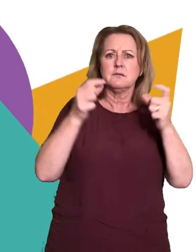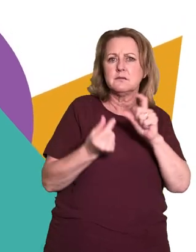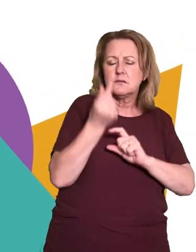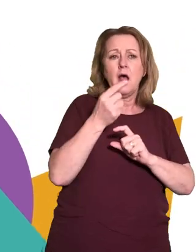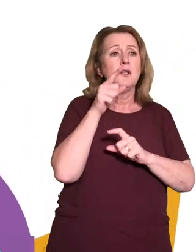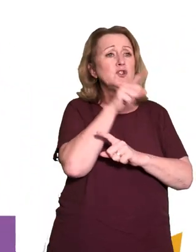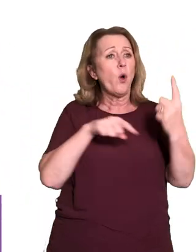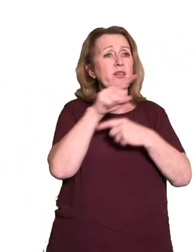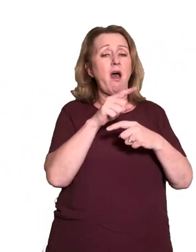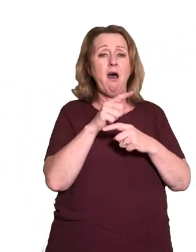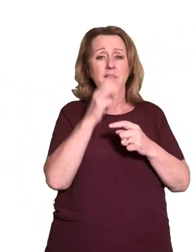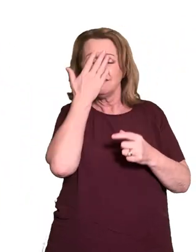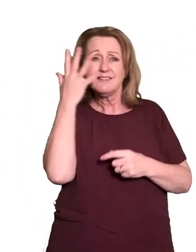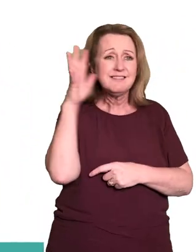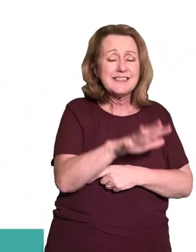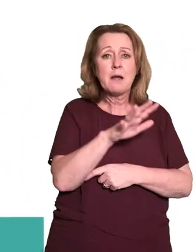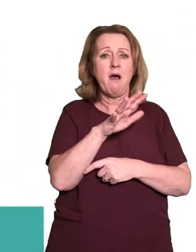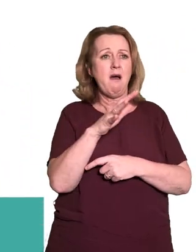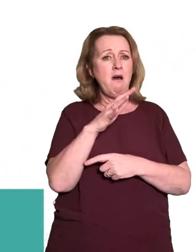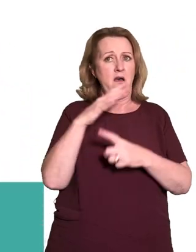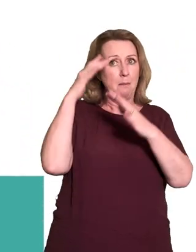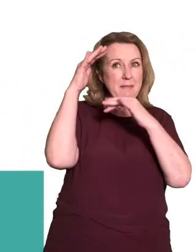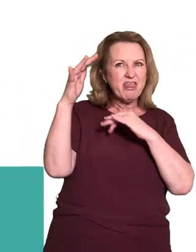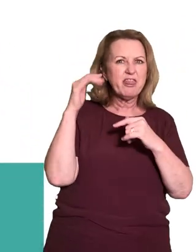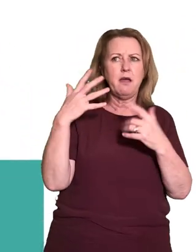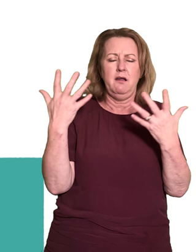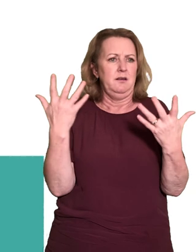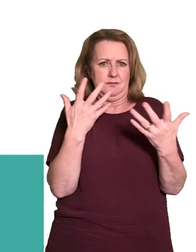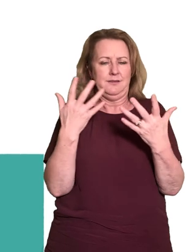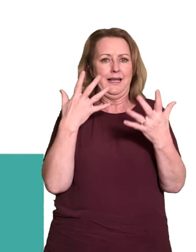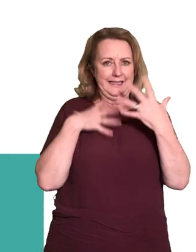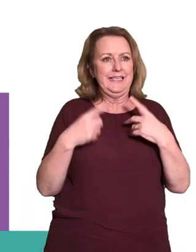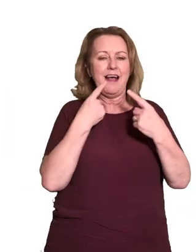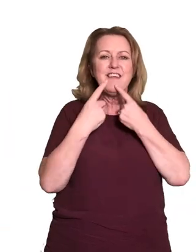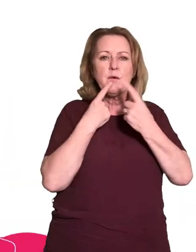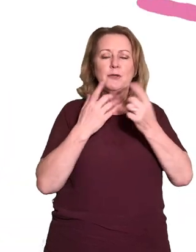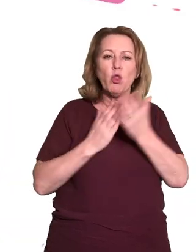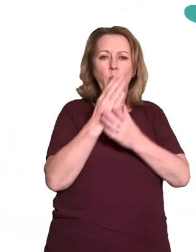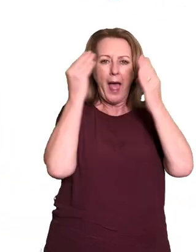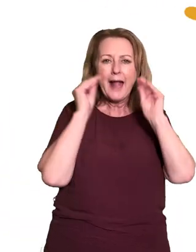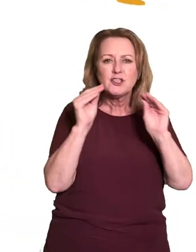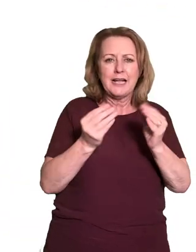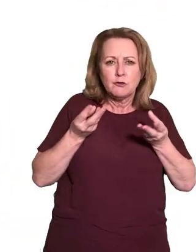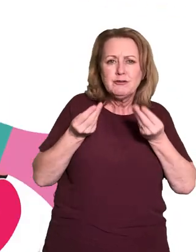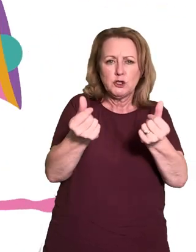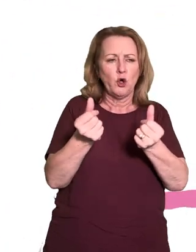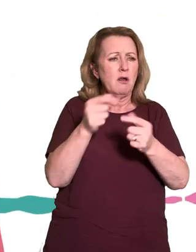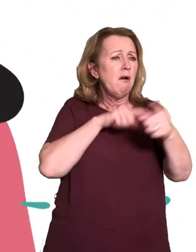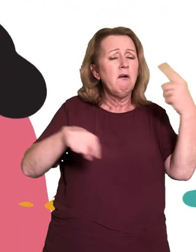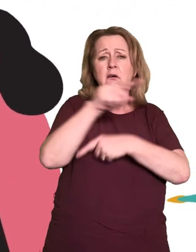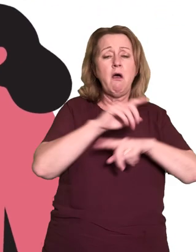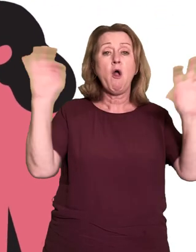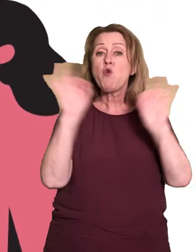myths which exist have been challenged through provision of information and educational resources. No one is ashamed or embarrassed